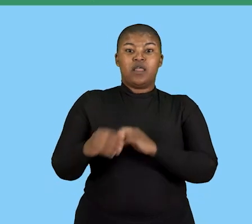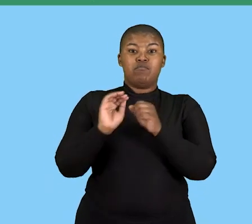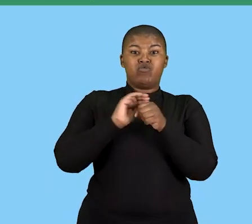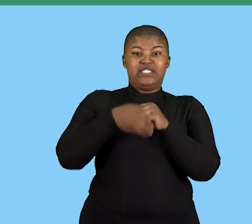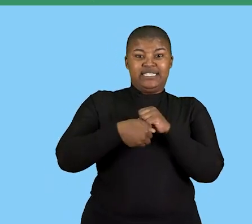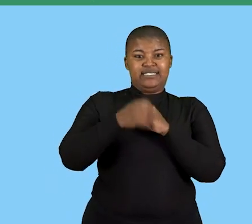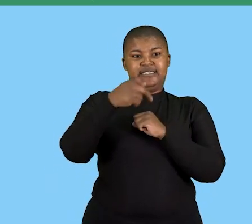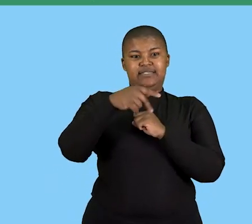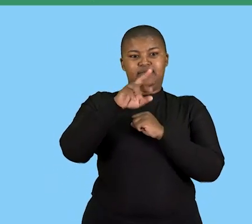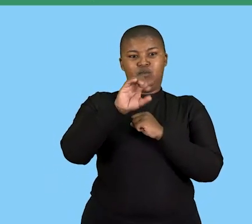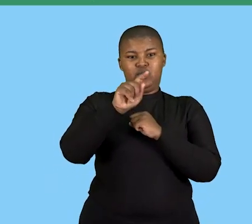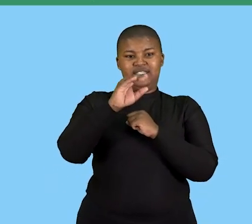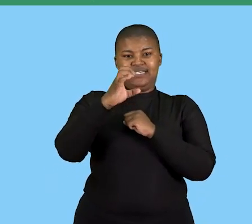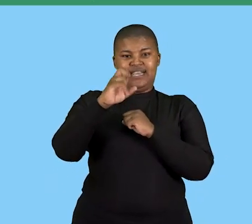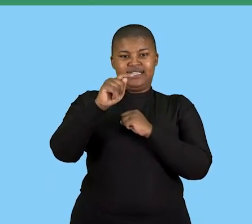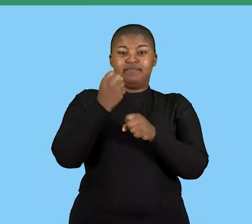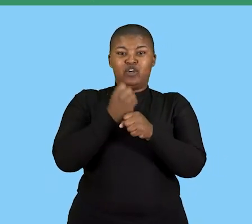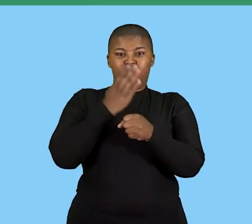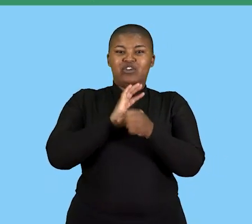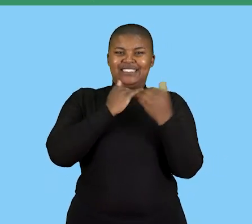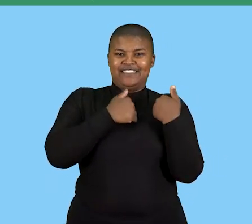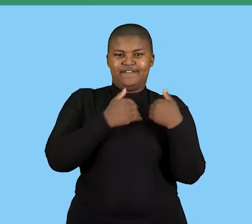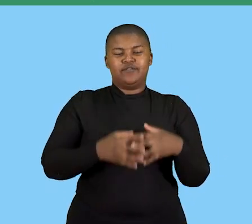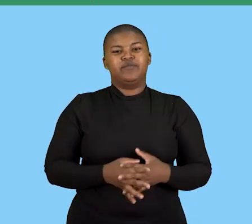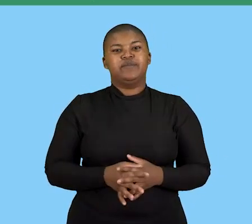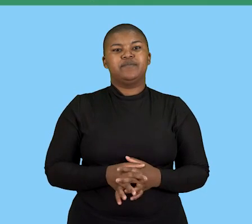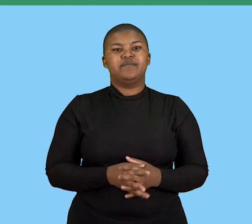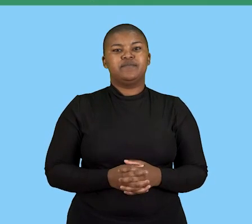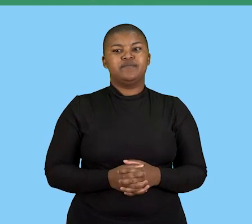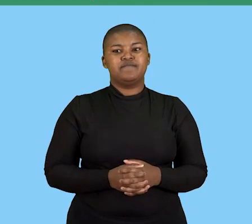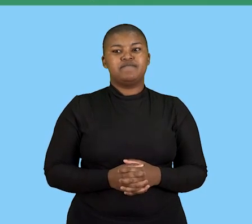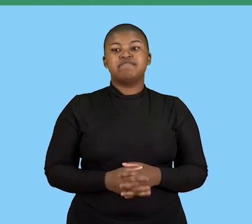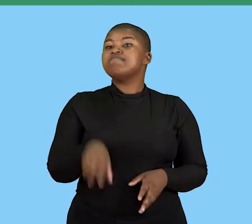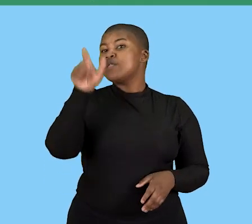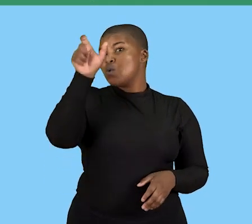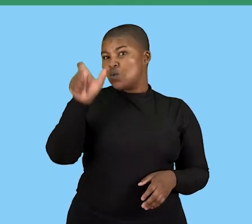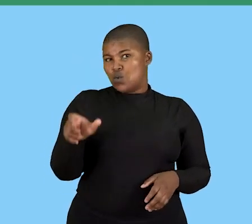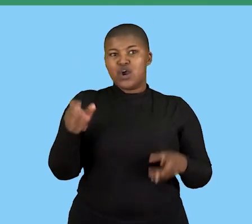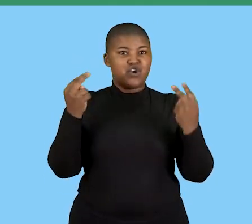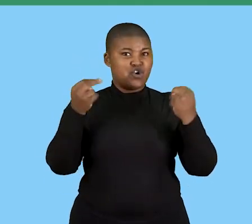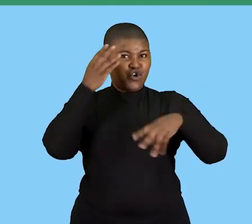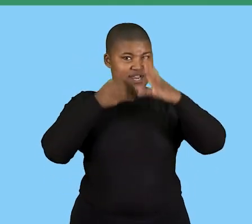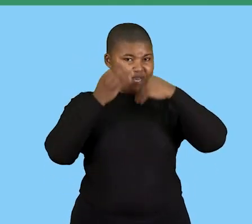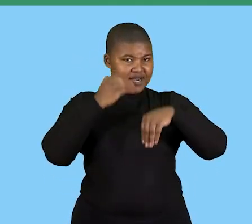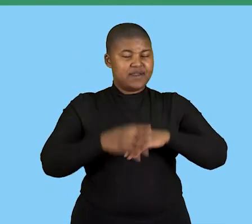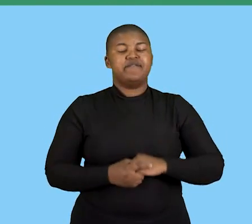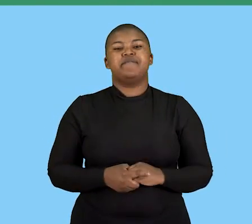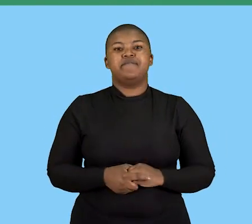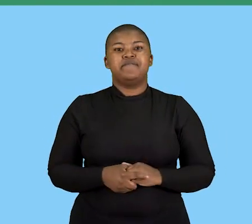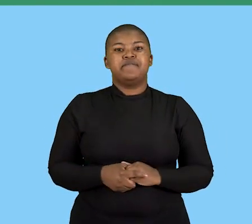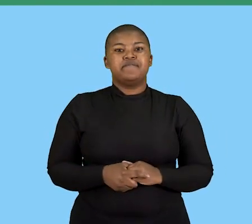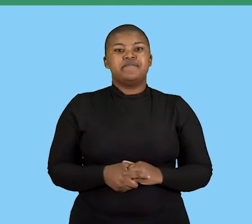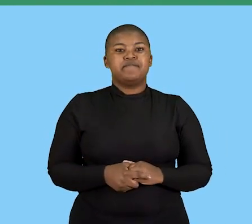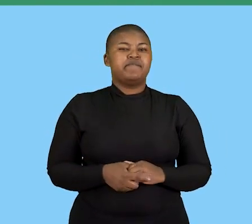the term protect, which is keeping safe from harm. So, that was your new words and language for this lesson.